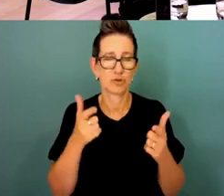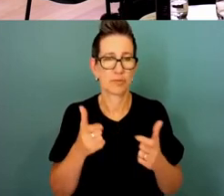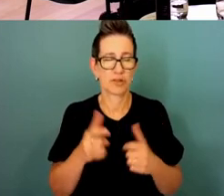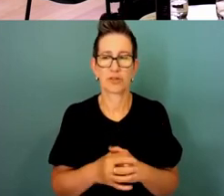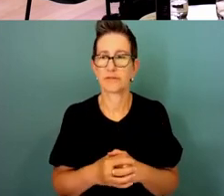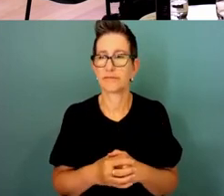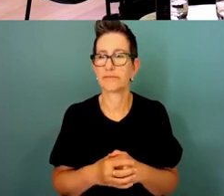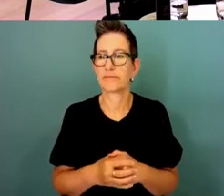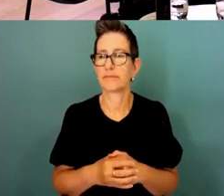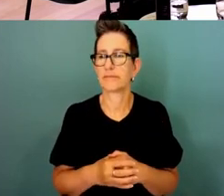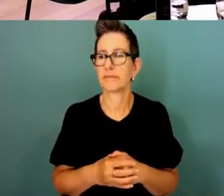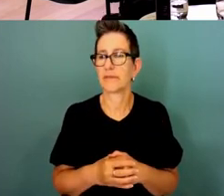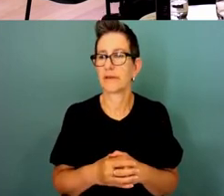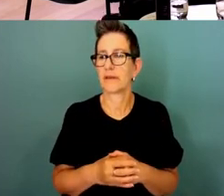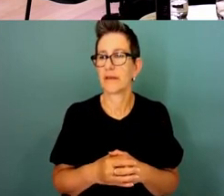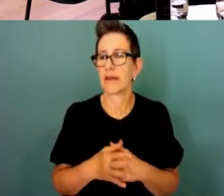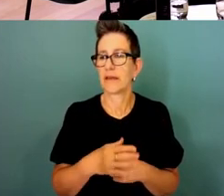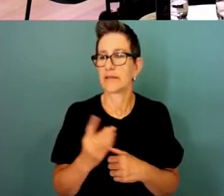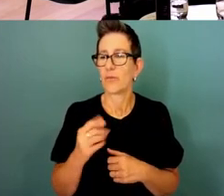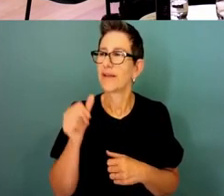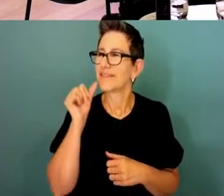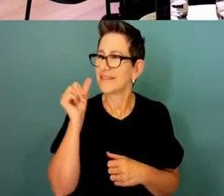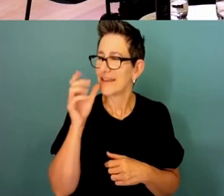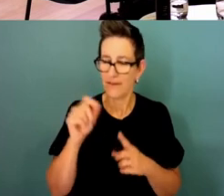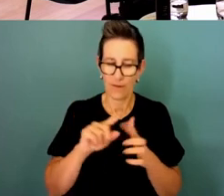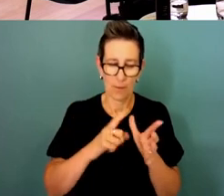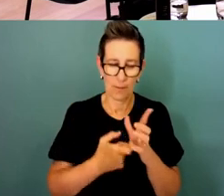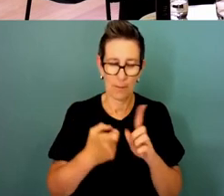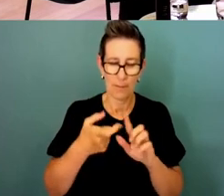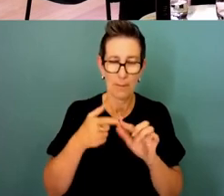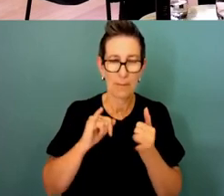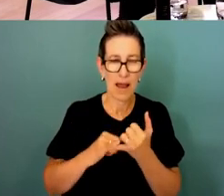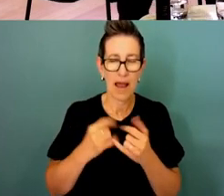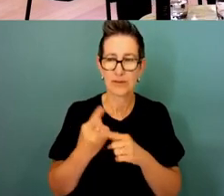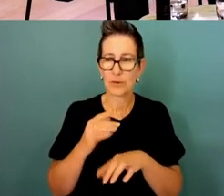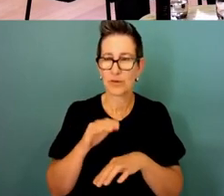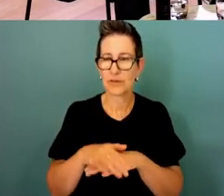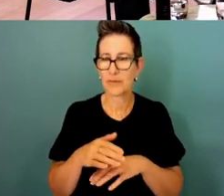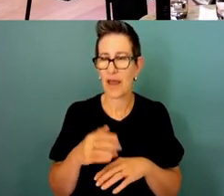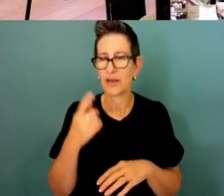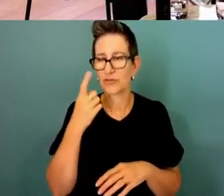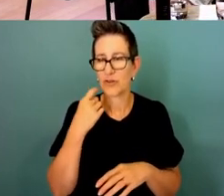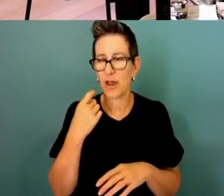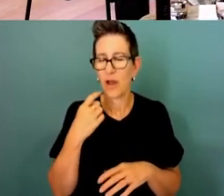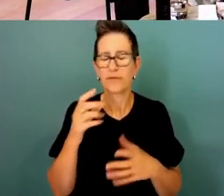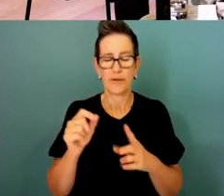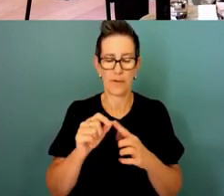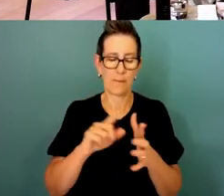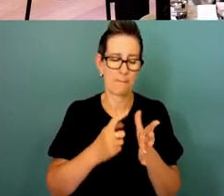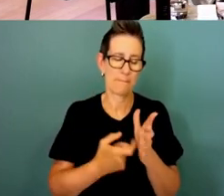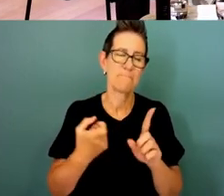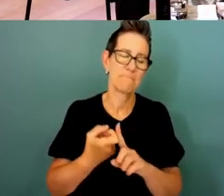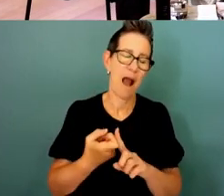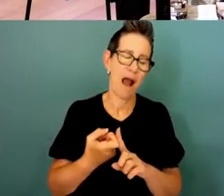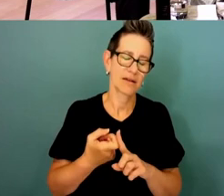who spoke from Parks Australia who was talking about going out to recruit rangers for national parks and actually going out meeting